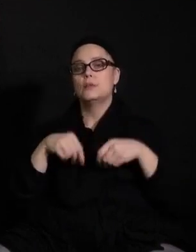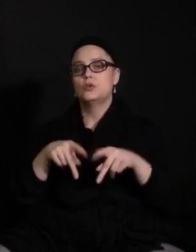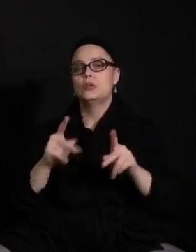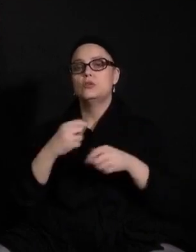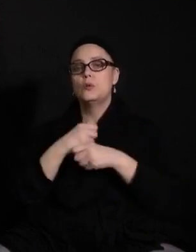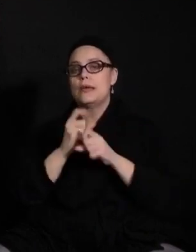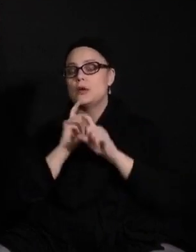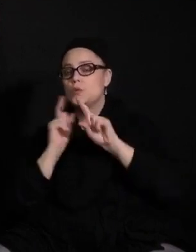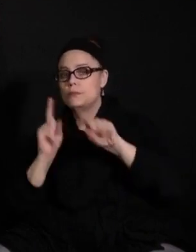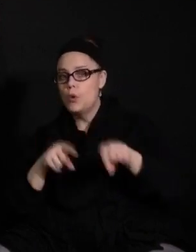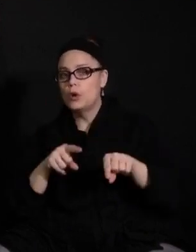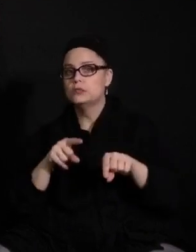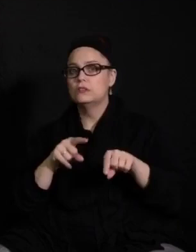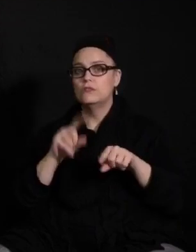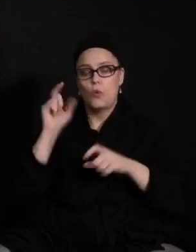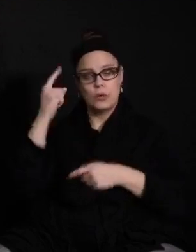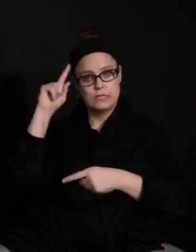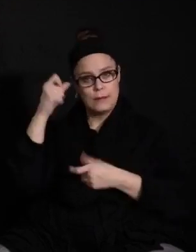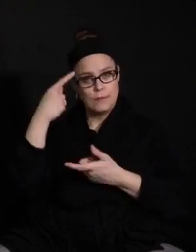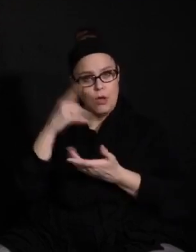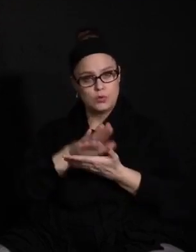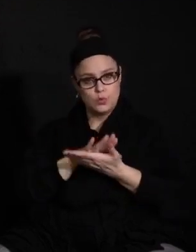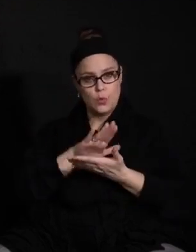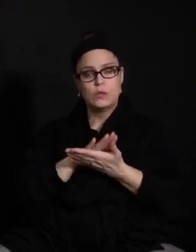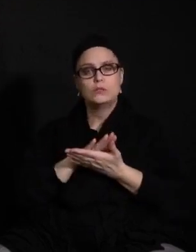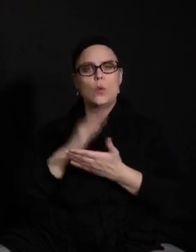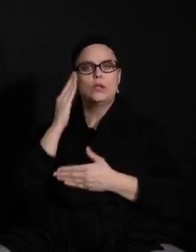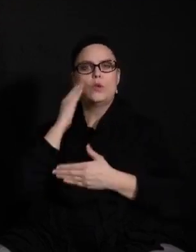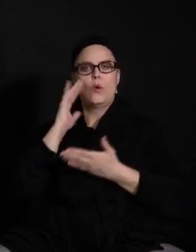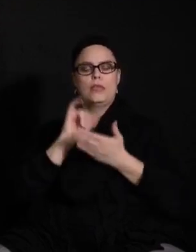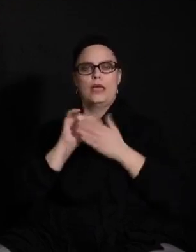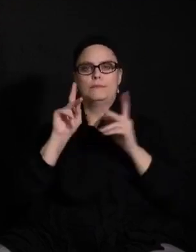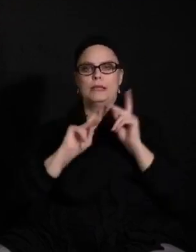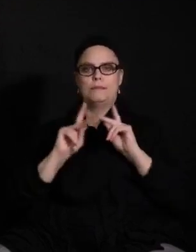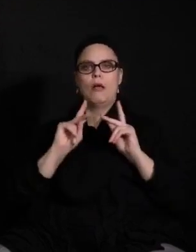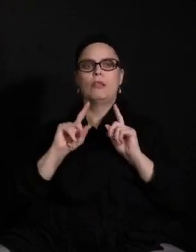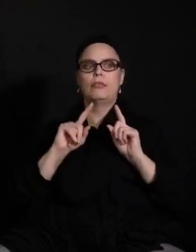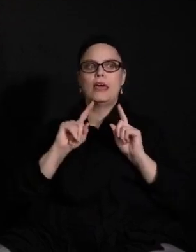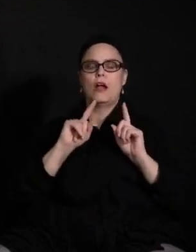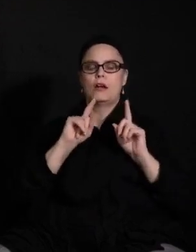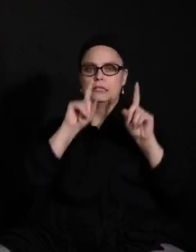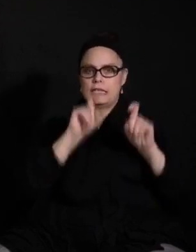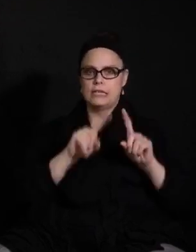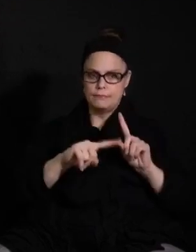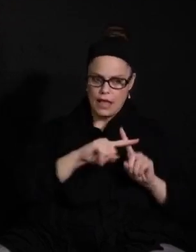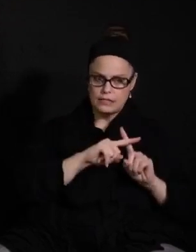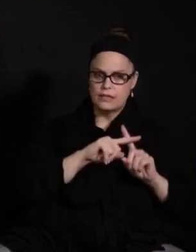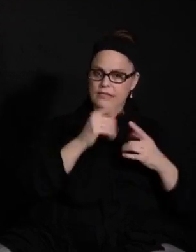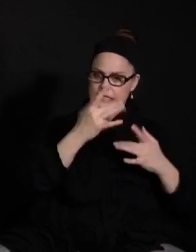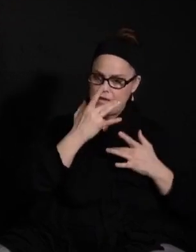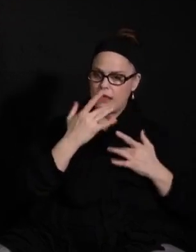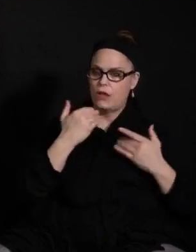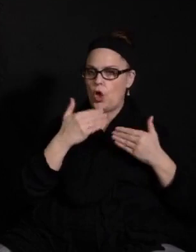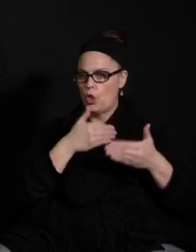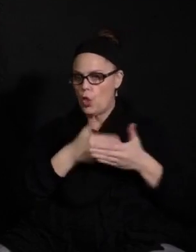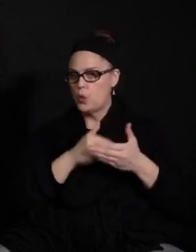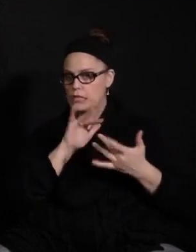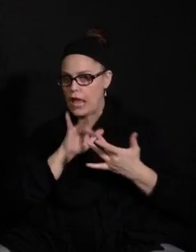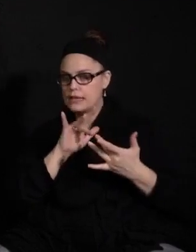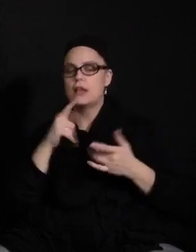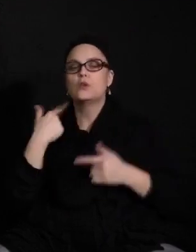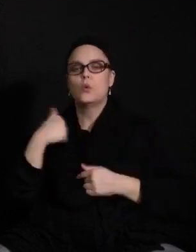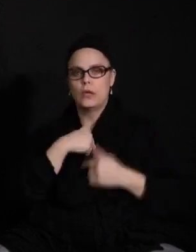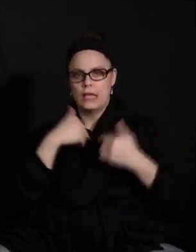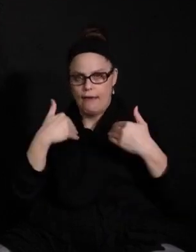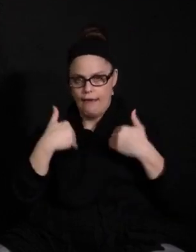SPPS so that we knew when people had tested positive, had close contacts or were sick. We chose this summer